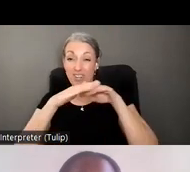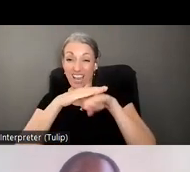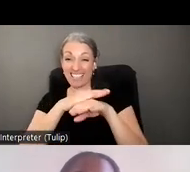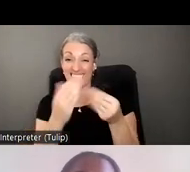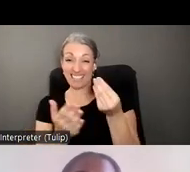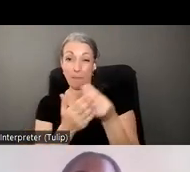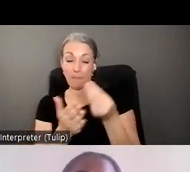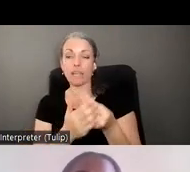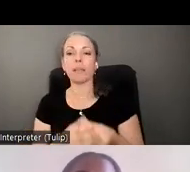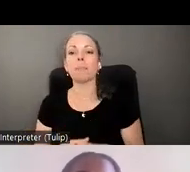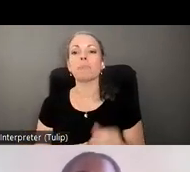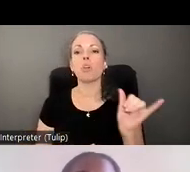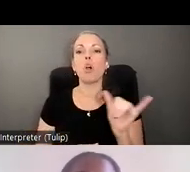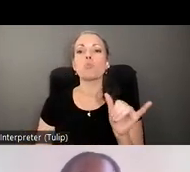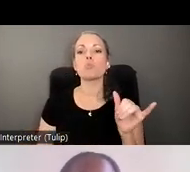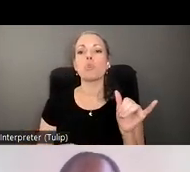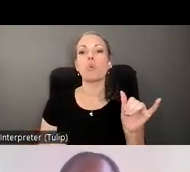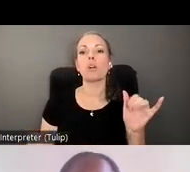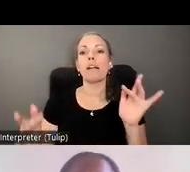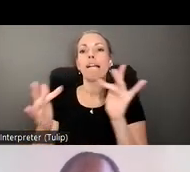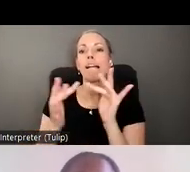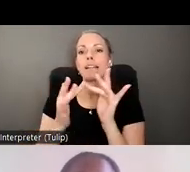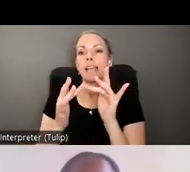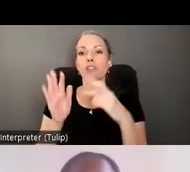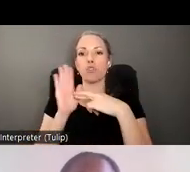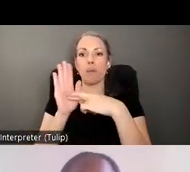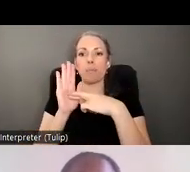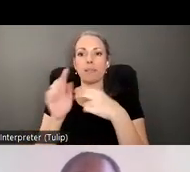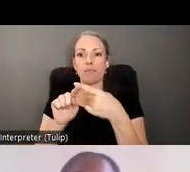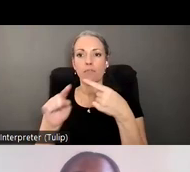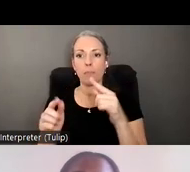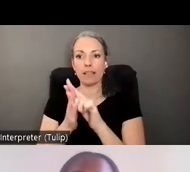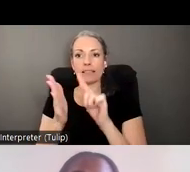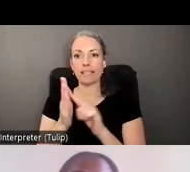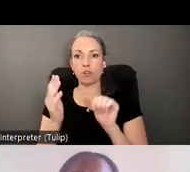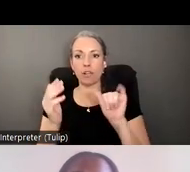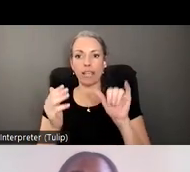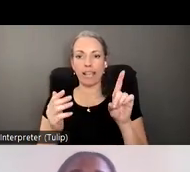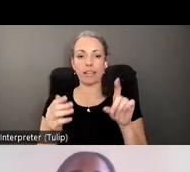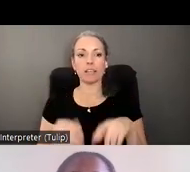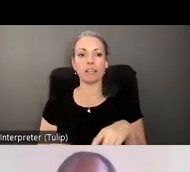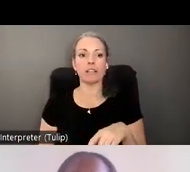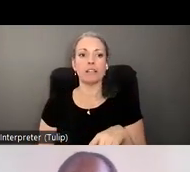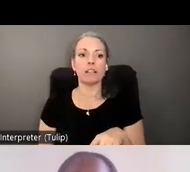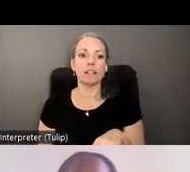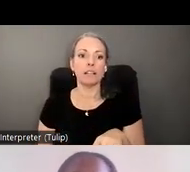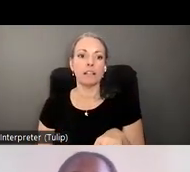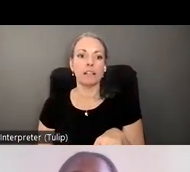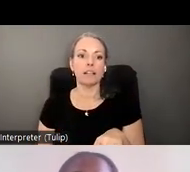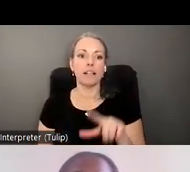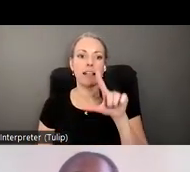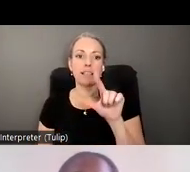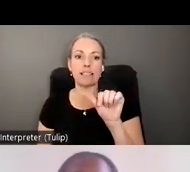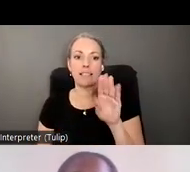and we've also reached out to a representative from the legal aid association of california lack to discuss you know issues facing